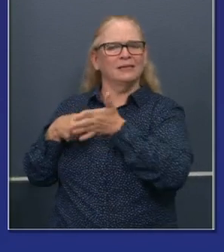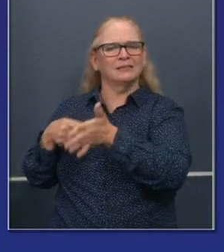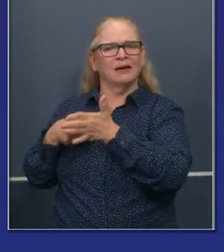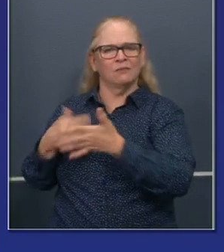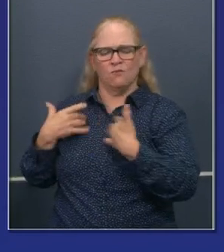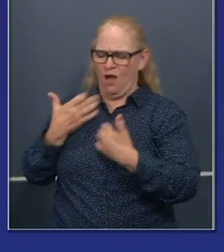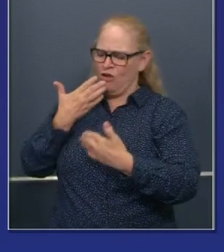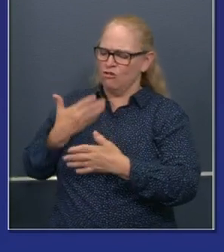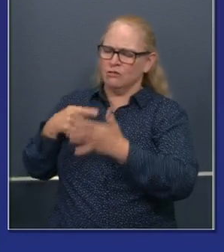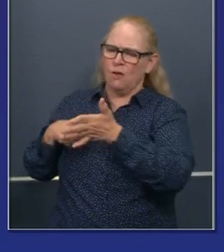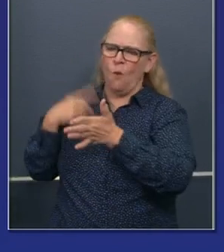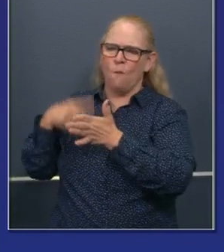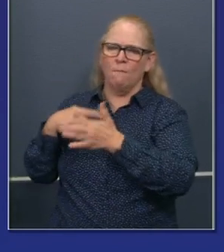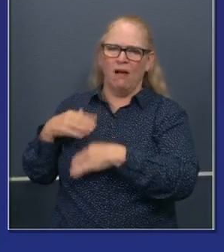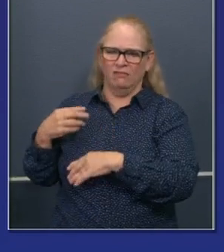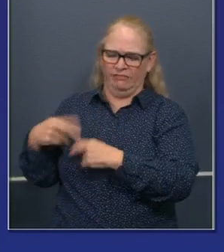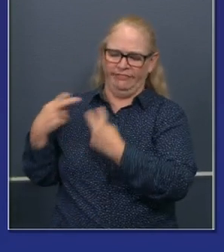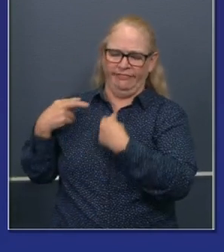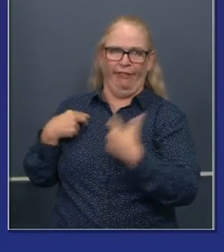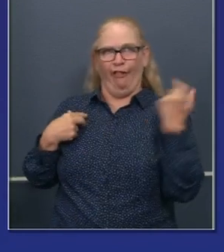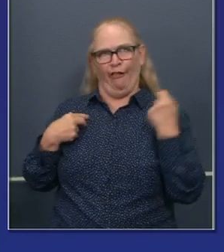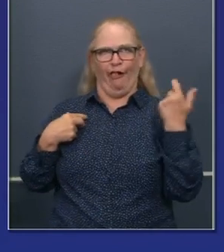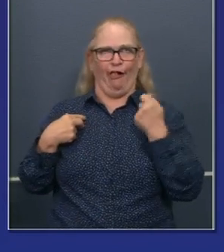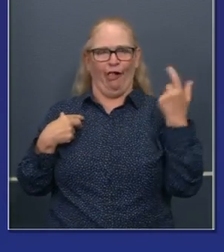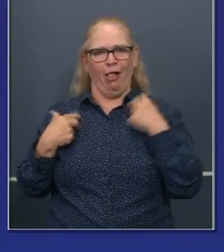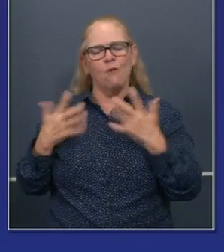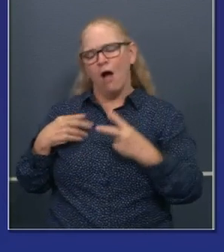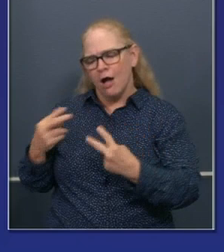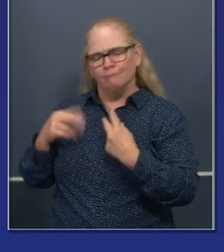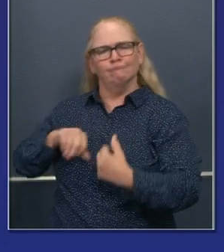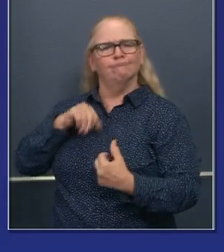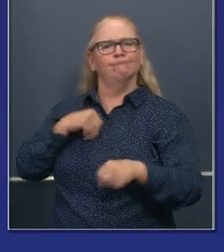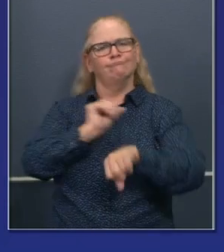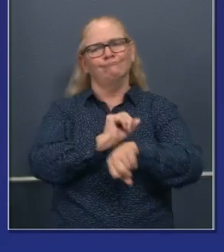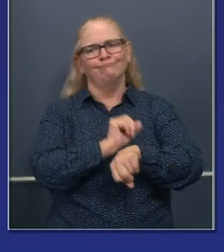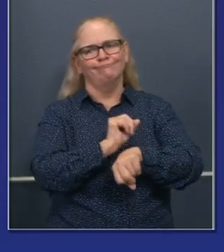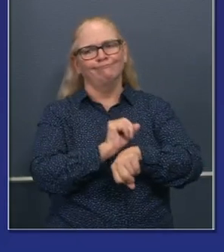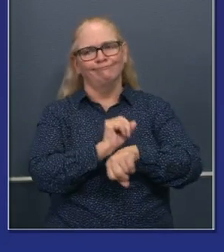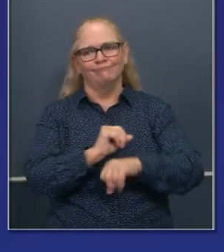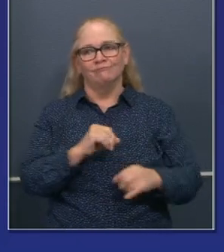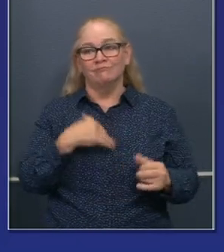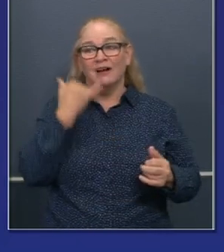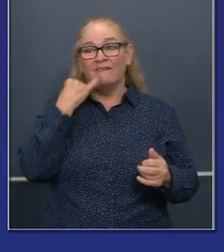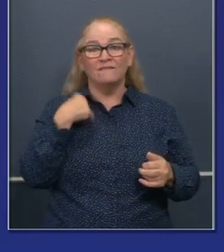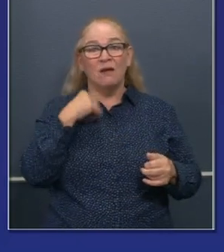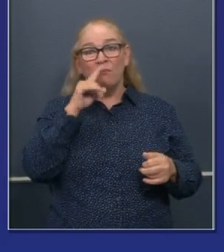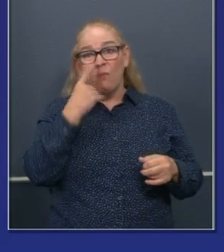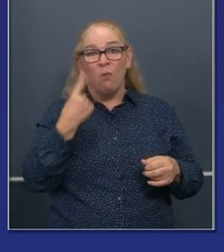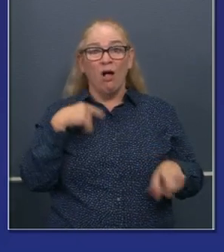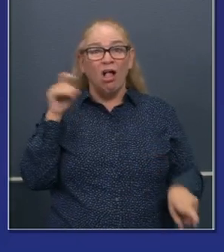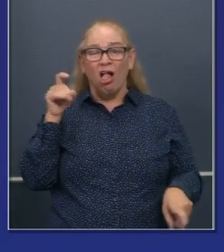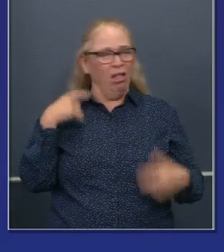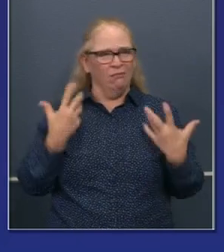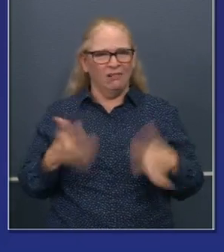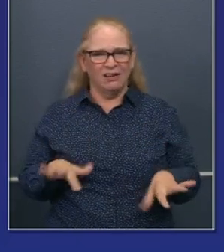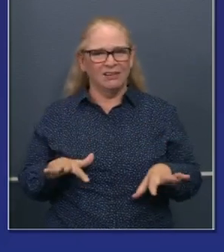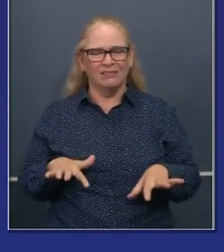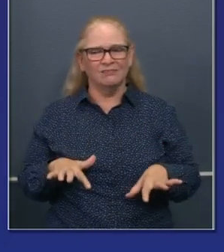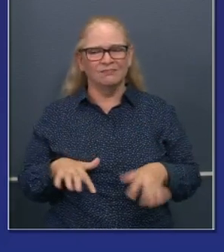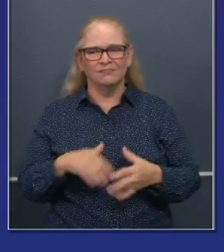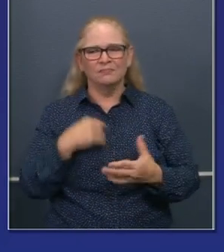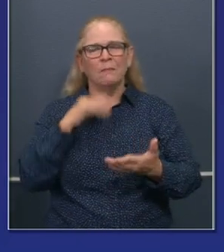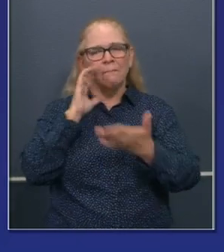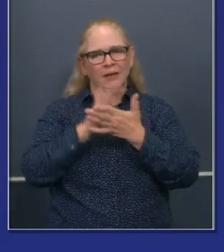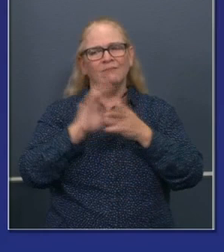boredom, vice, and need. Um, and I certainly, uh, believe there is dignity with work and people